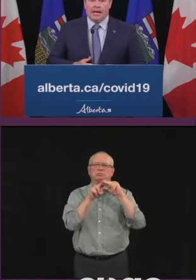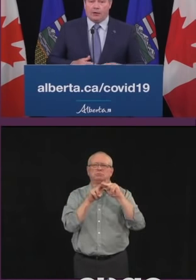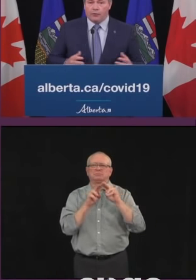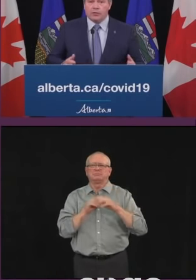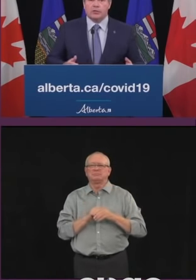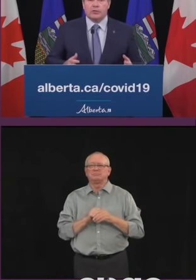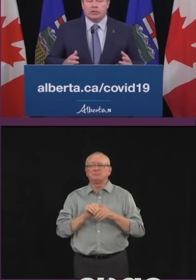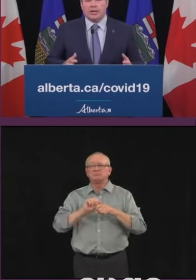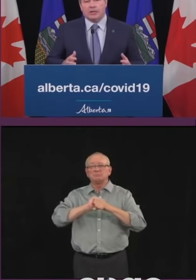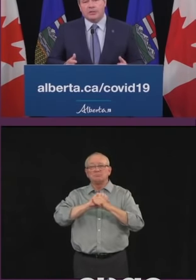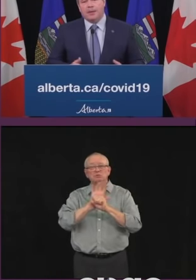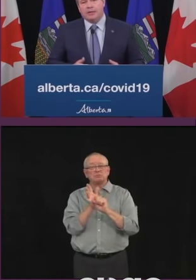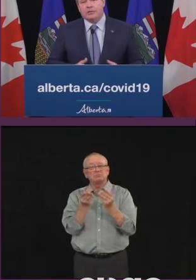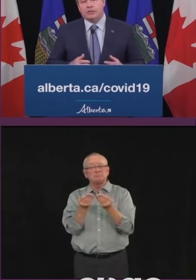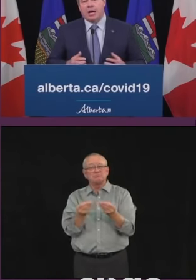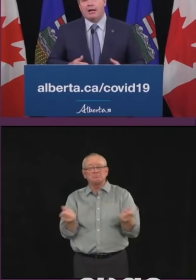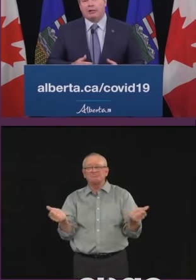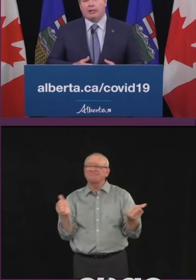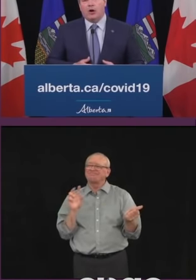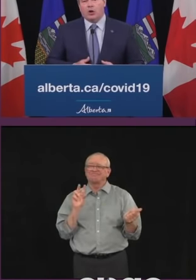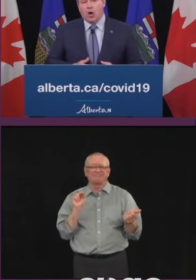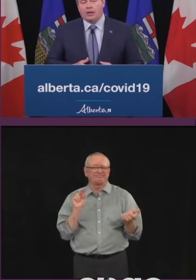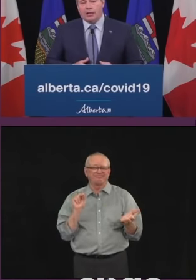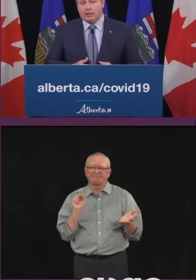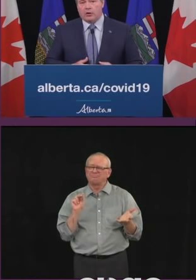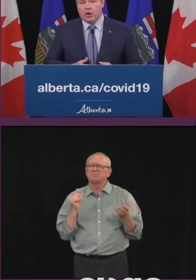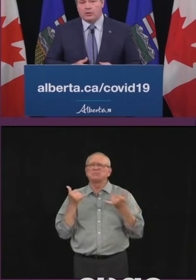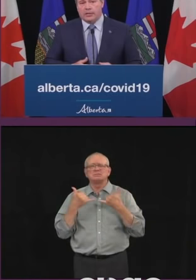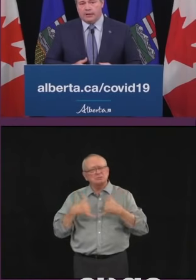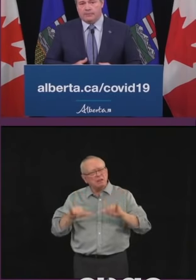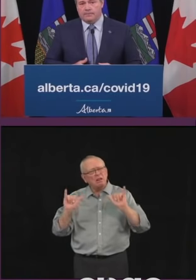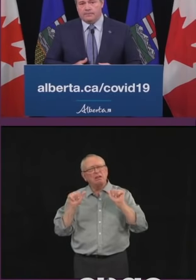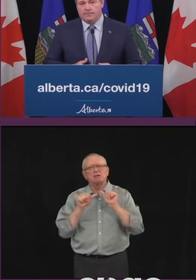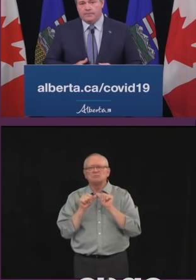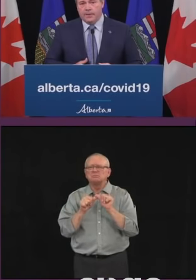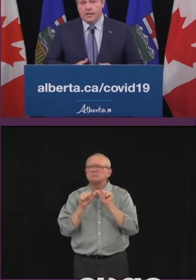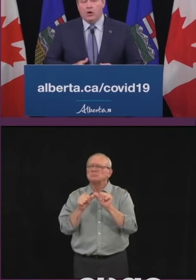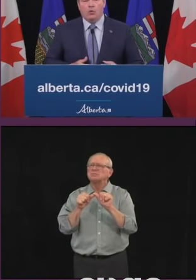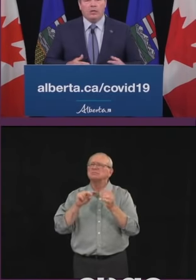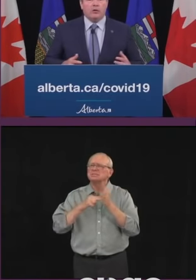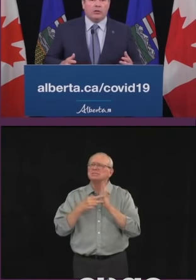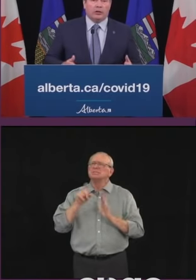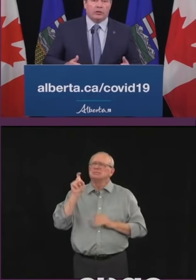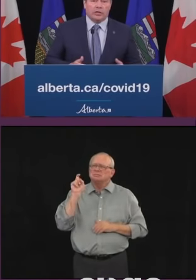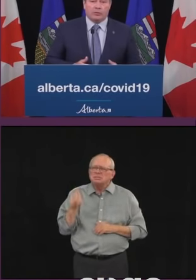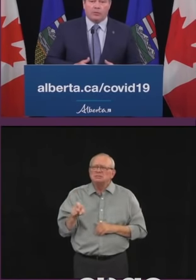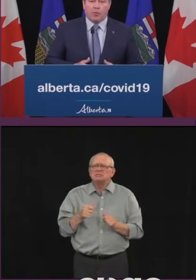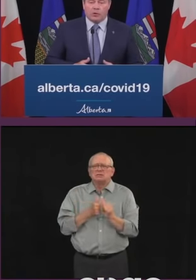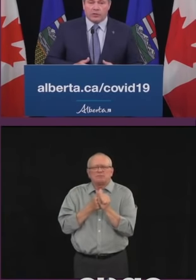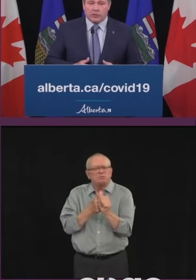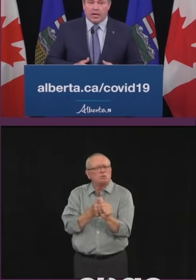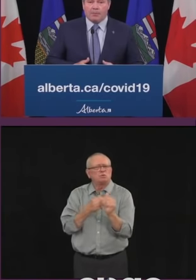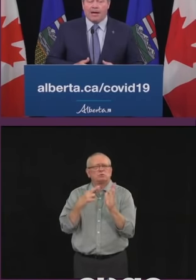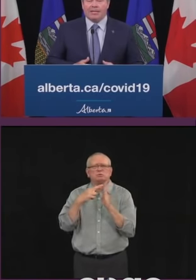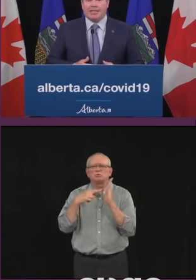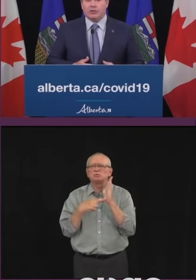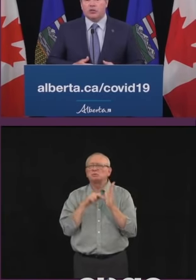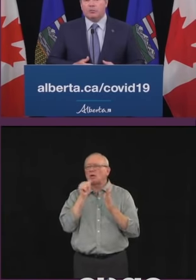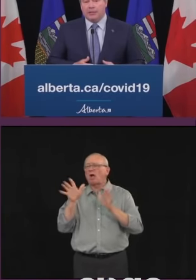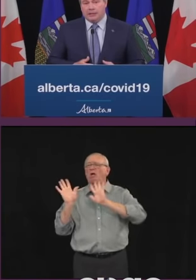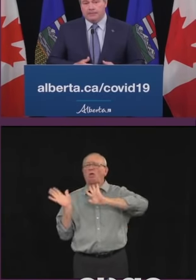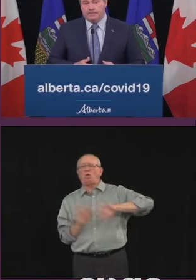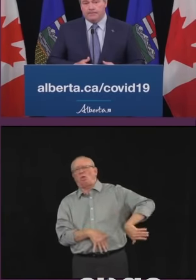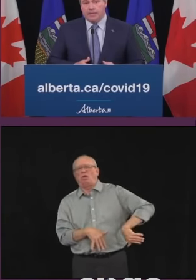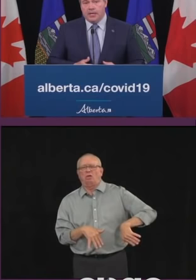and our future success depends entirely on not letting our guard down. We need only look south of the border to see how bad